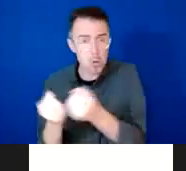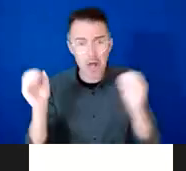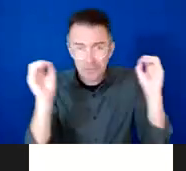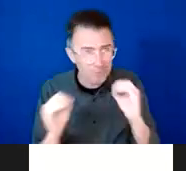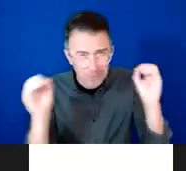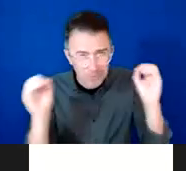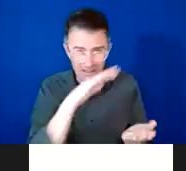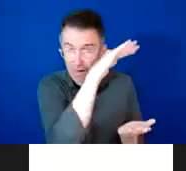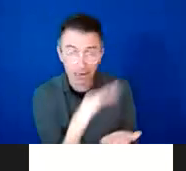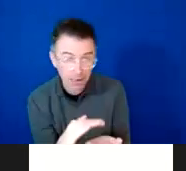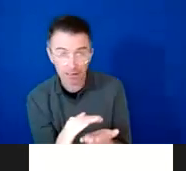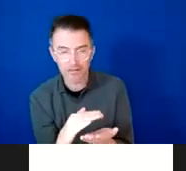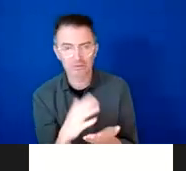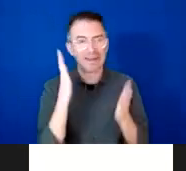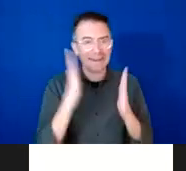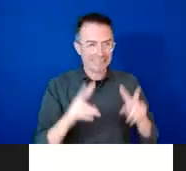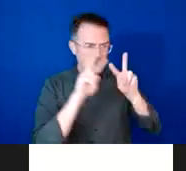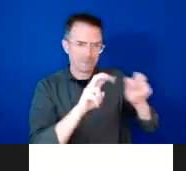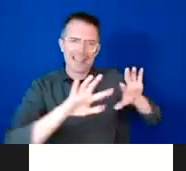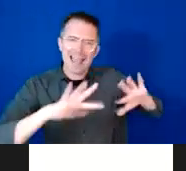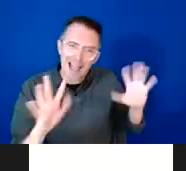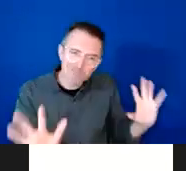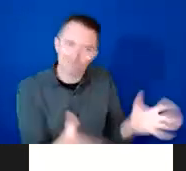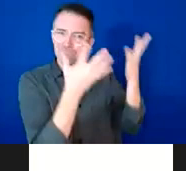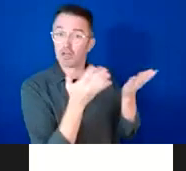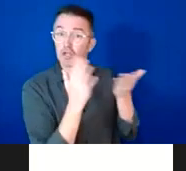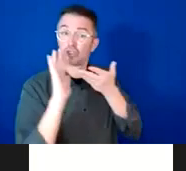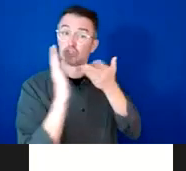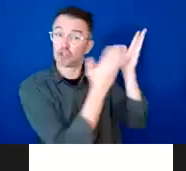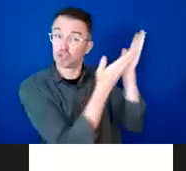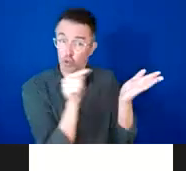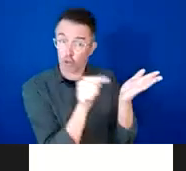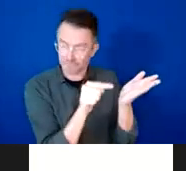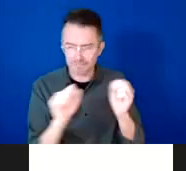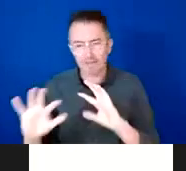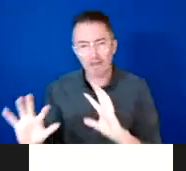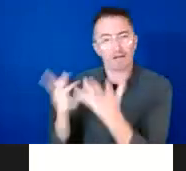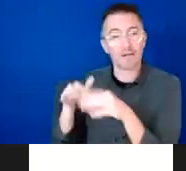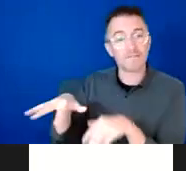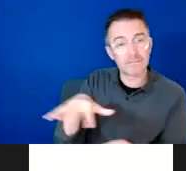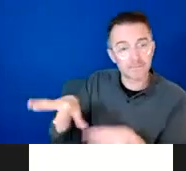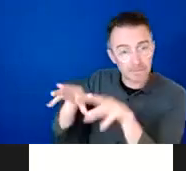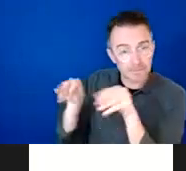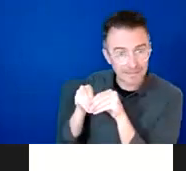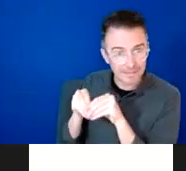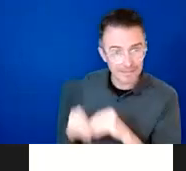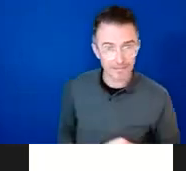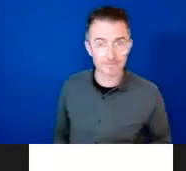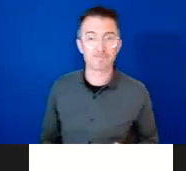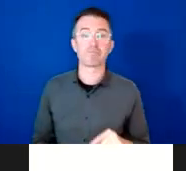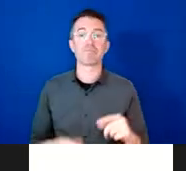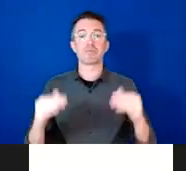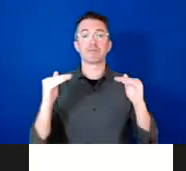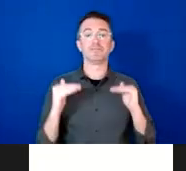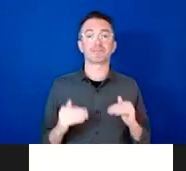communities thank you and over to you thank you very much those were powerful ways of really taking action